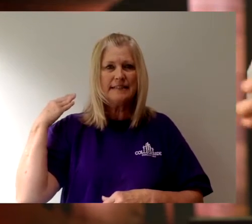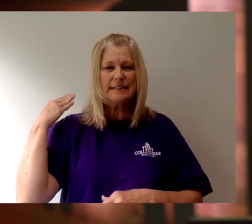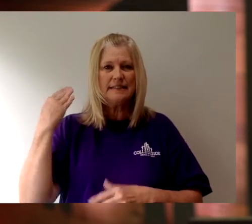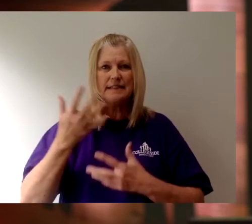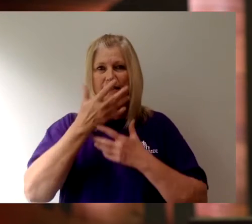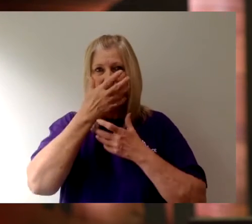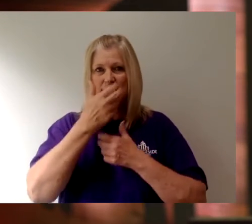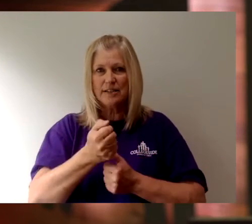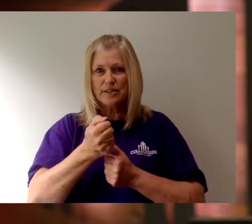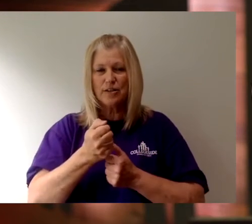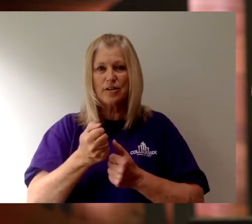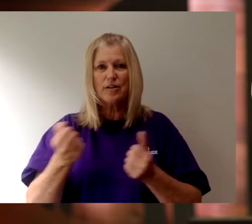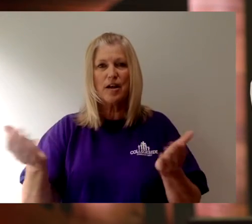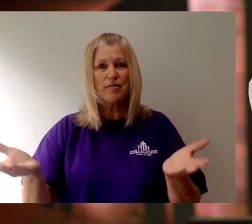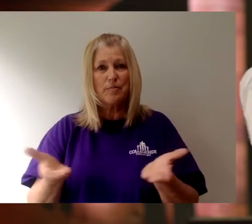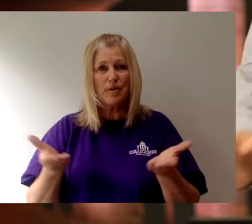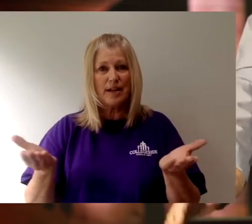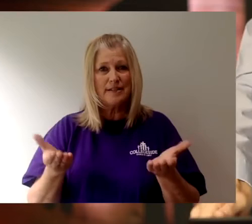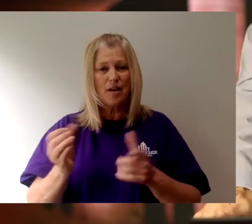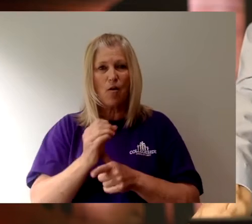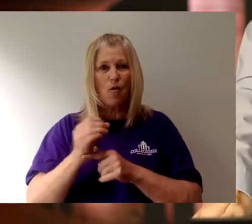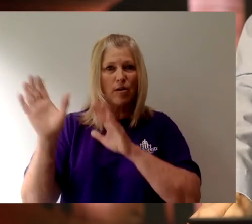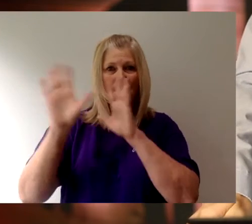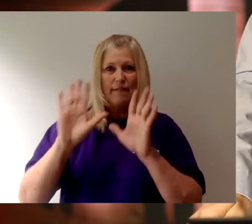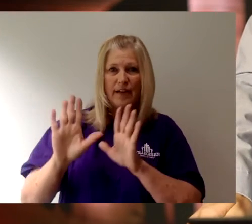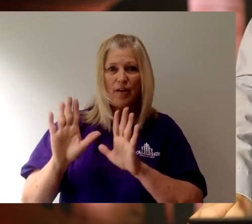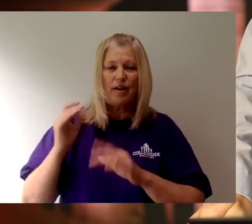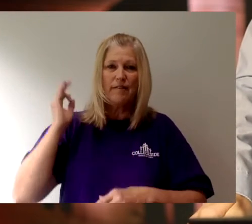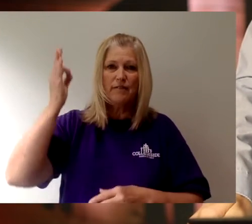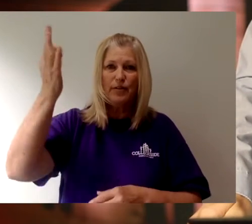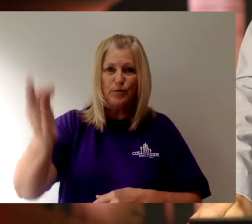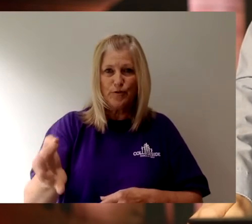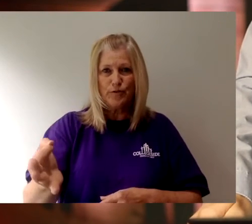the concern of the present, or the fear for the future.